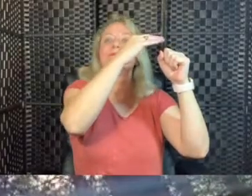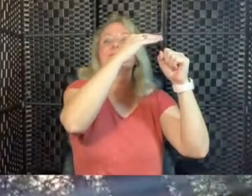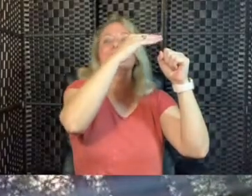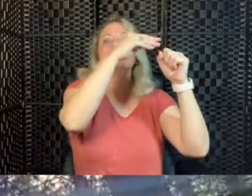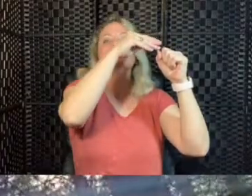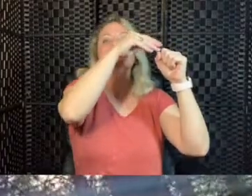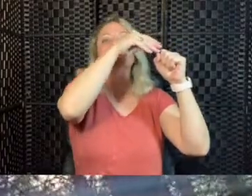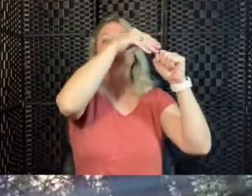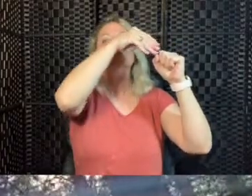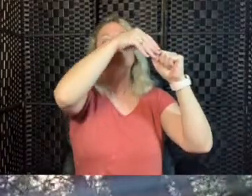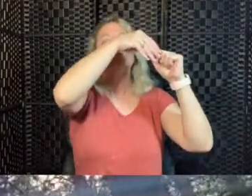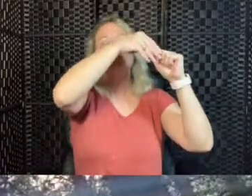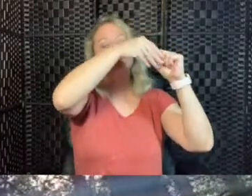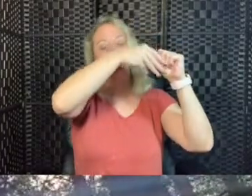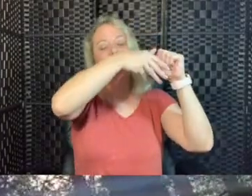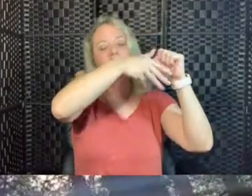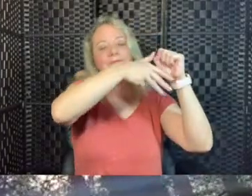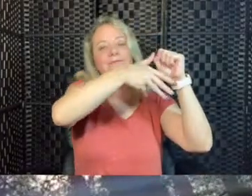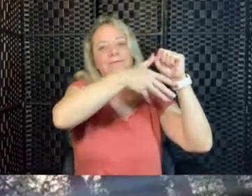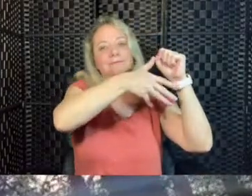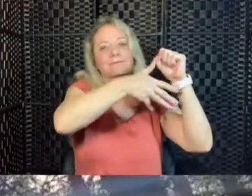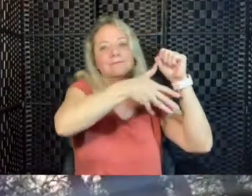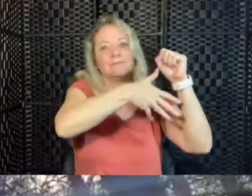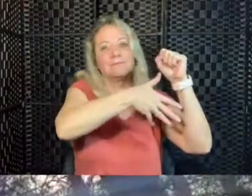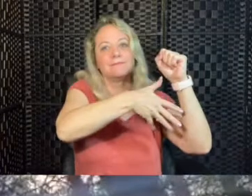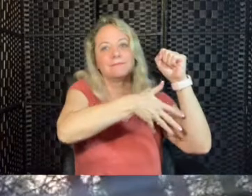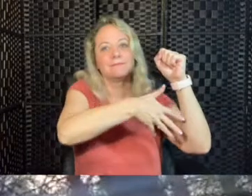Breath Breath out and down.